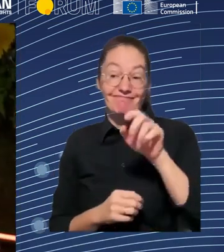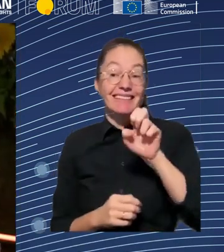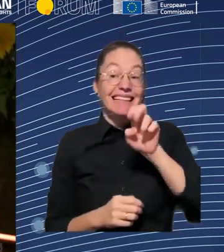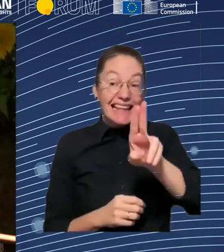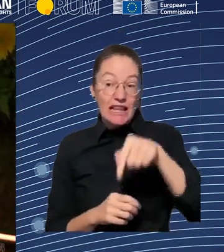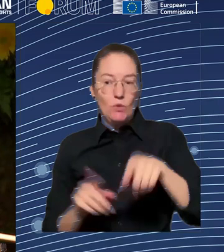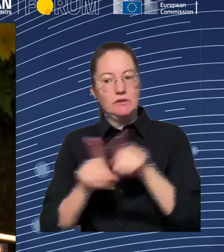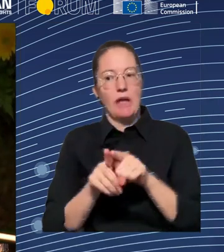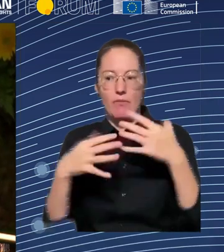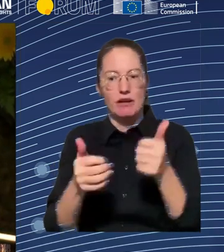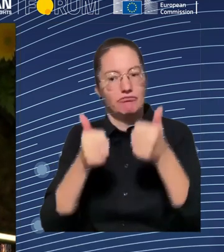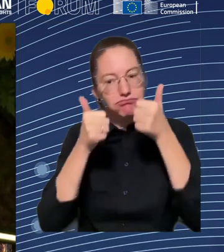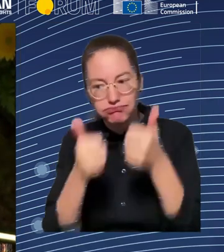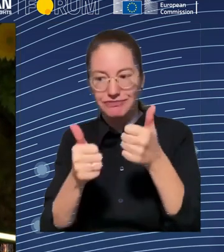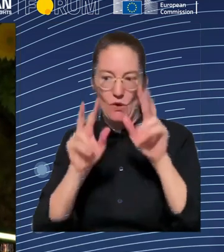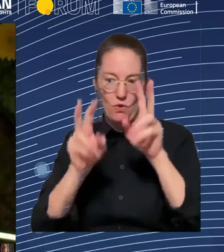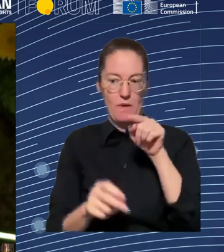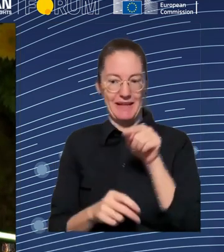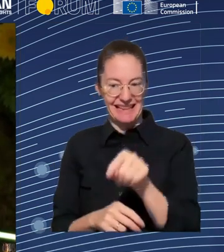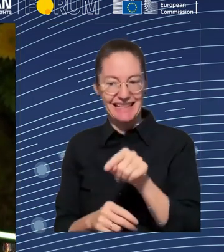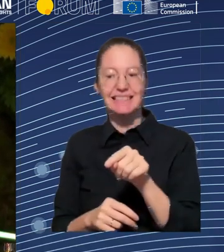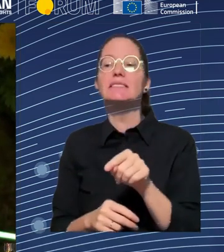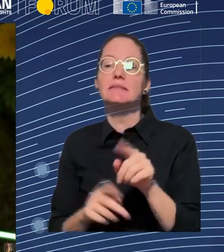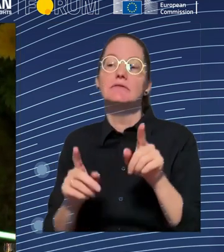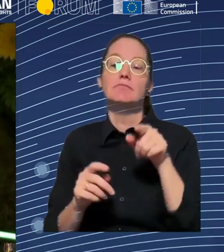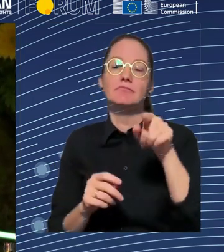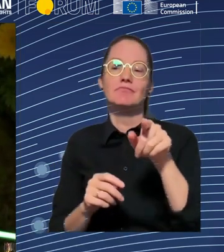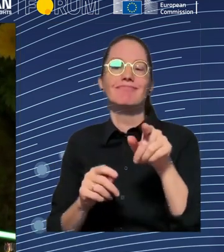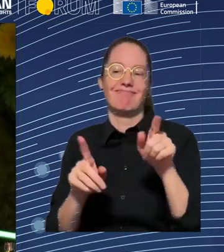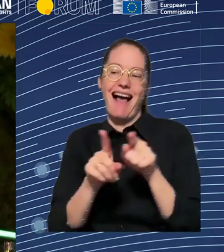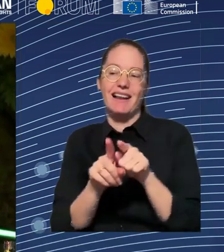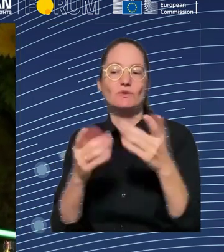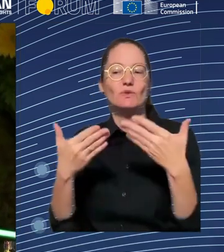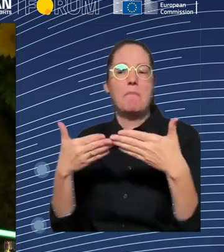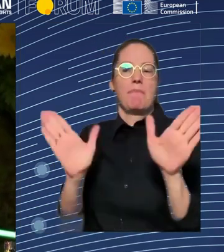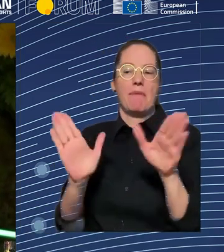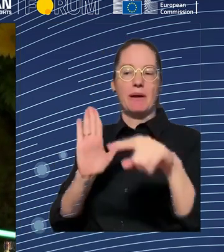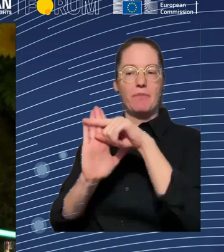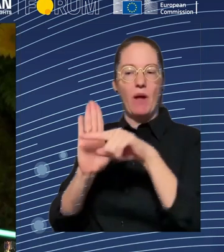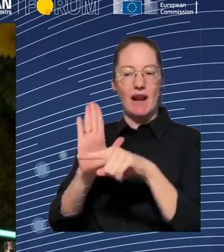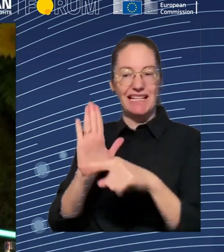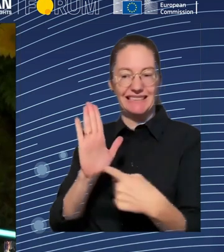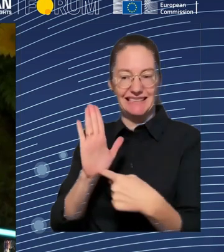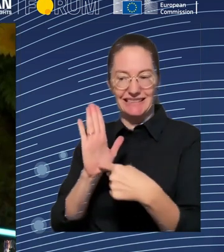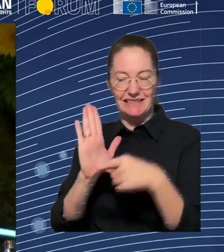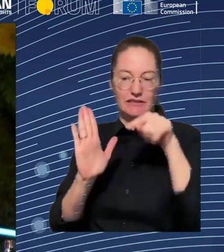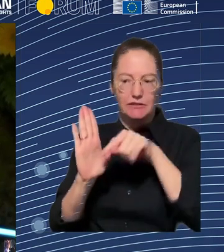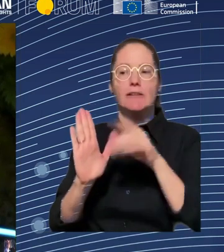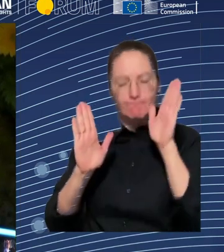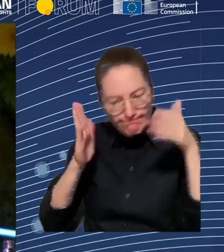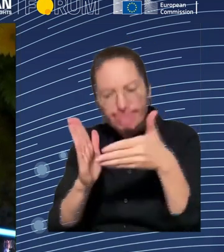I guess there might be other questions, but we'll get to that question, but let me just, to be fair also for the Slido guys,